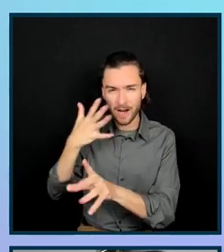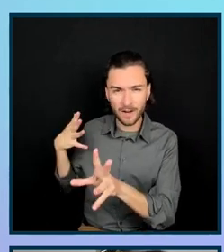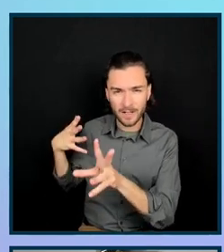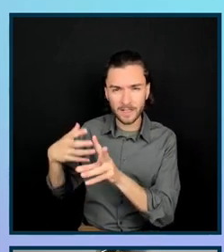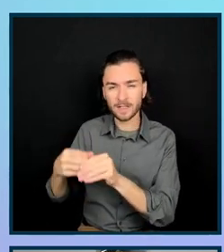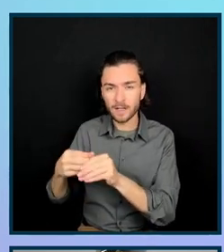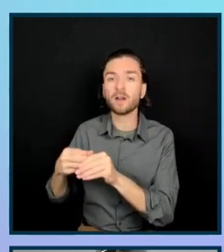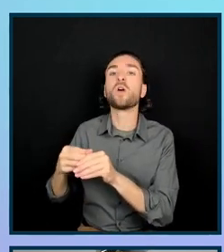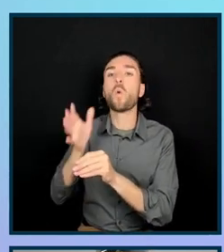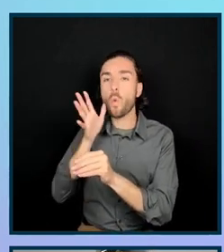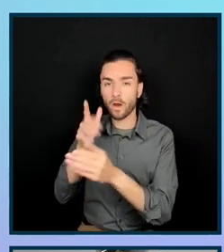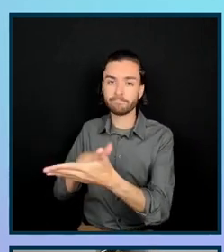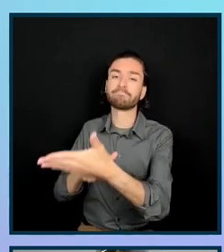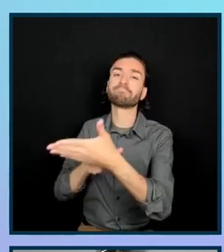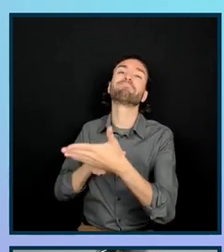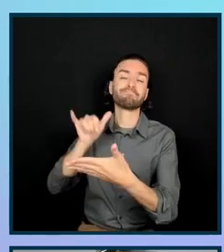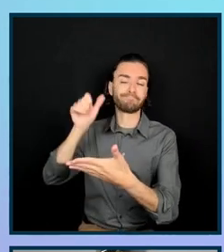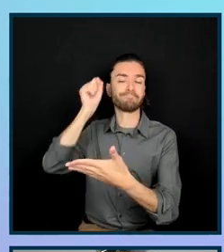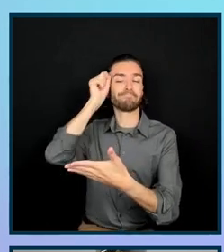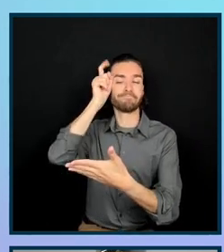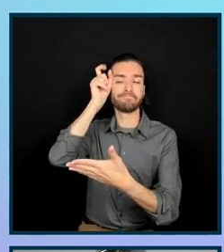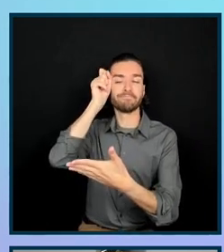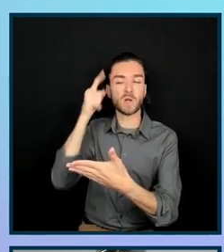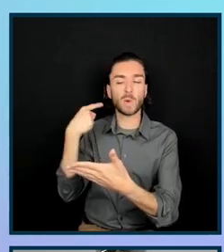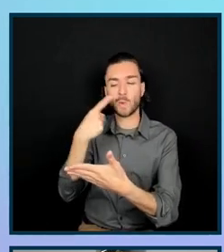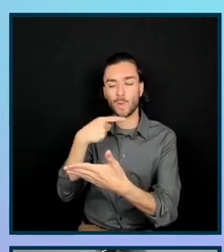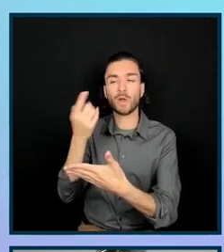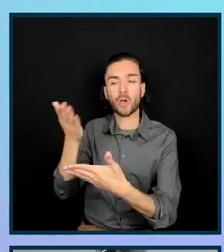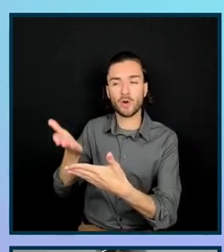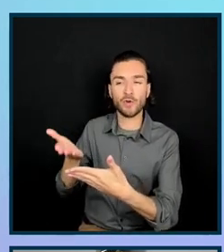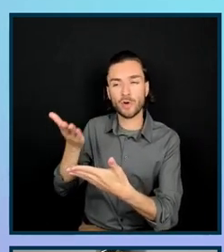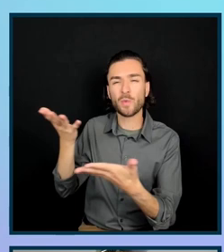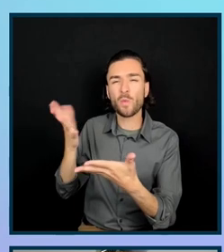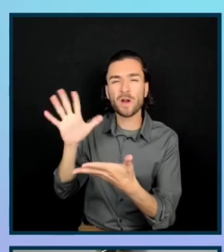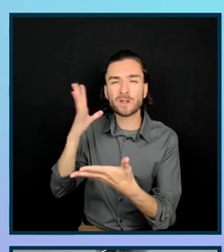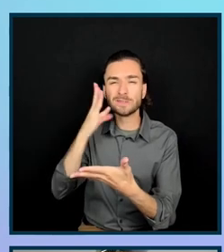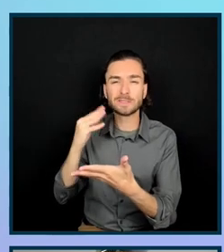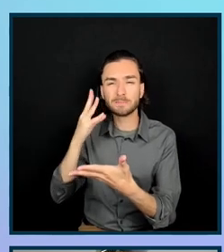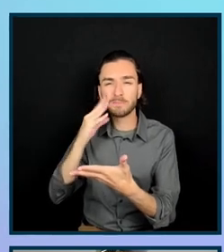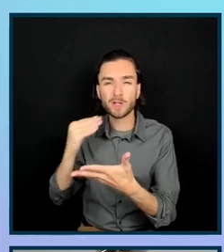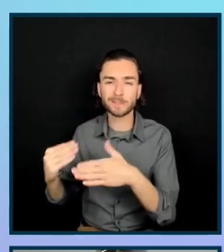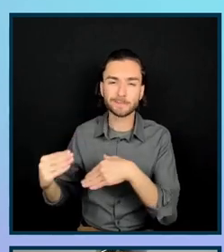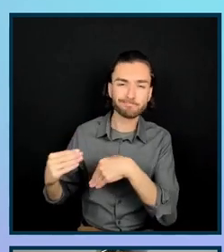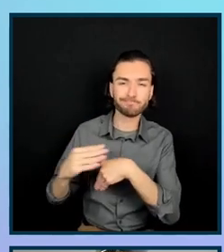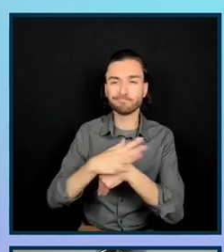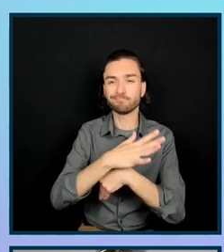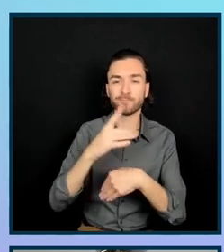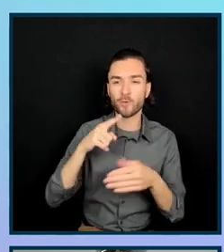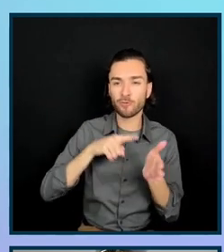understanding of who your users are, and what experiences that they actually bring to the research, which is really important.